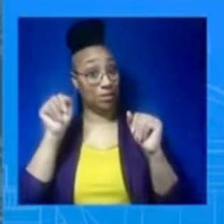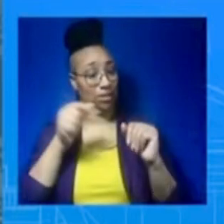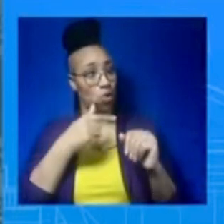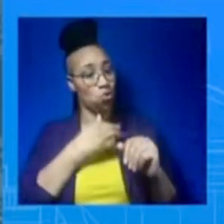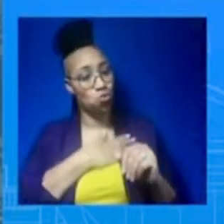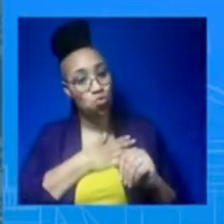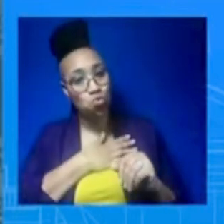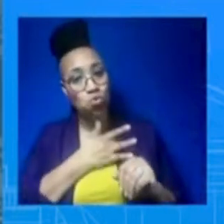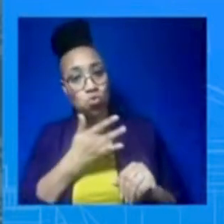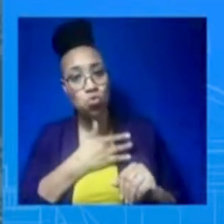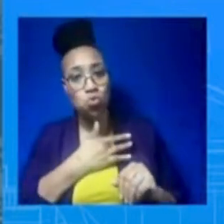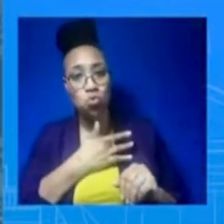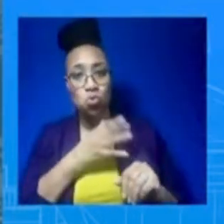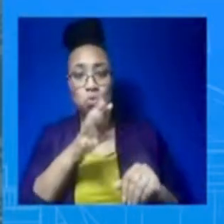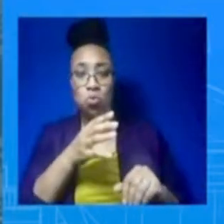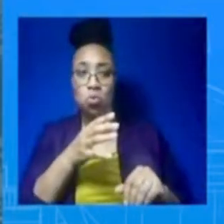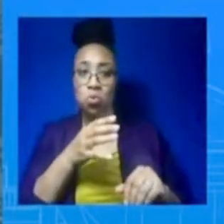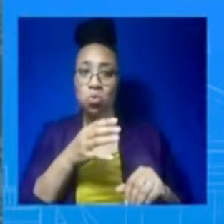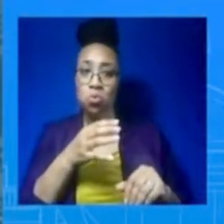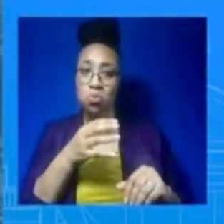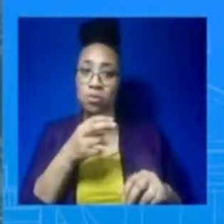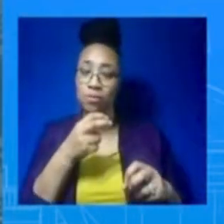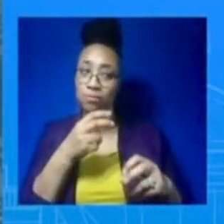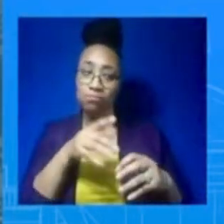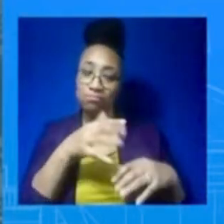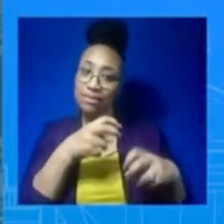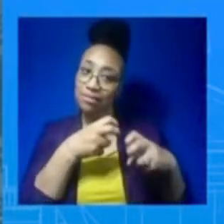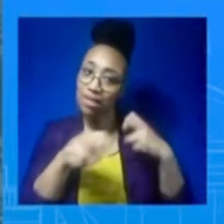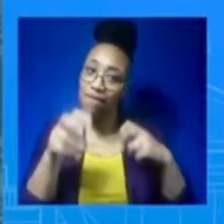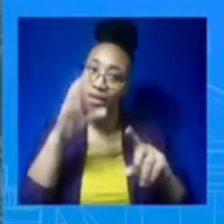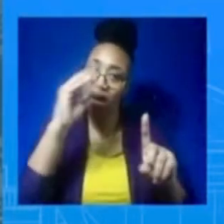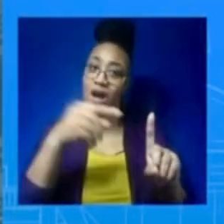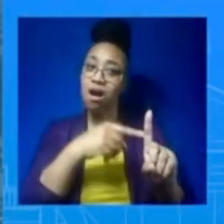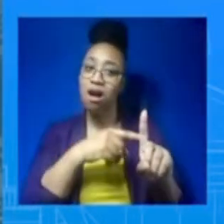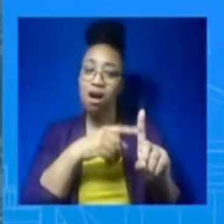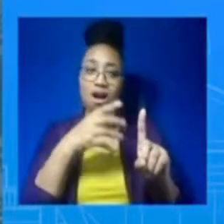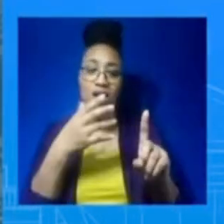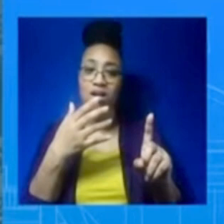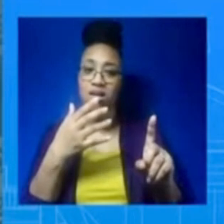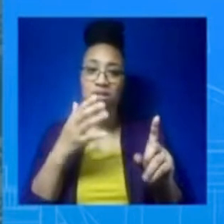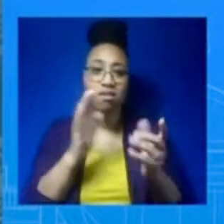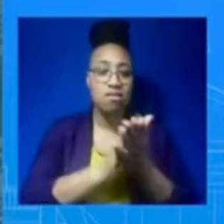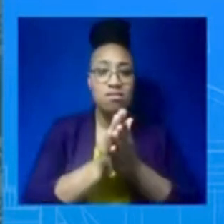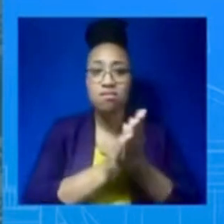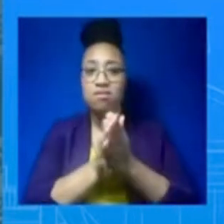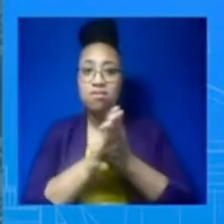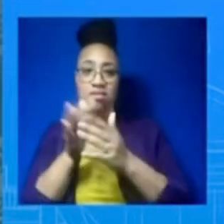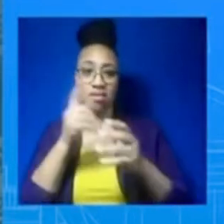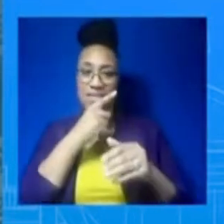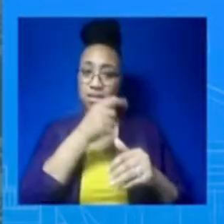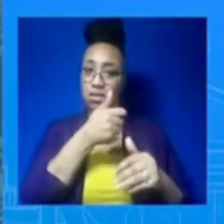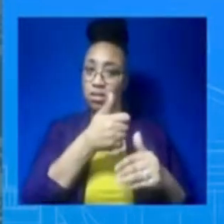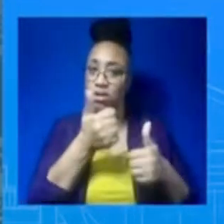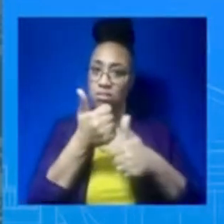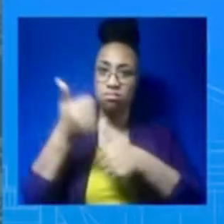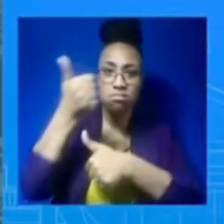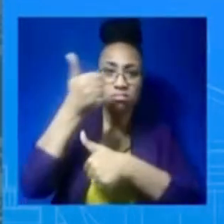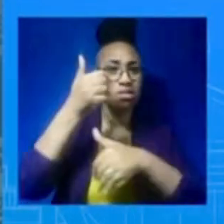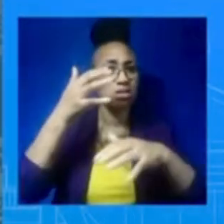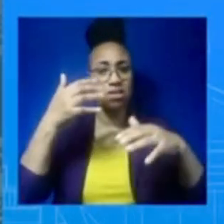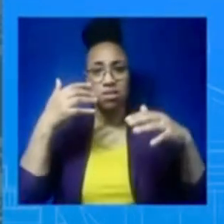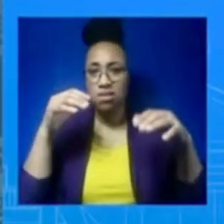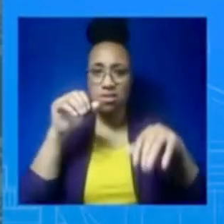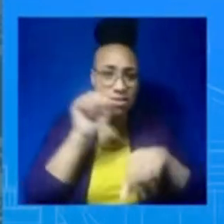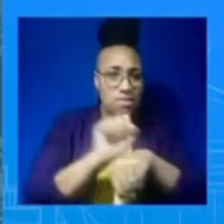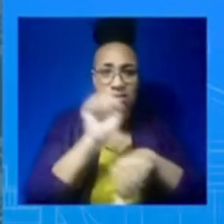power of putting a card-carrying union member in charge of fighting for American workers. Through the Secretary's leadership, the